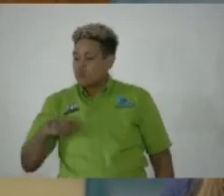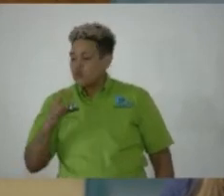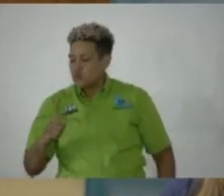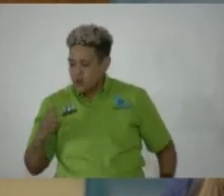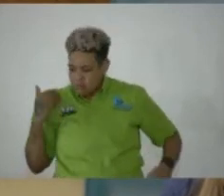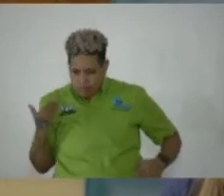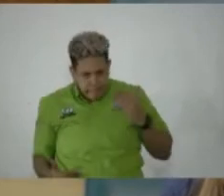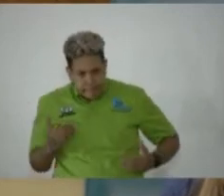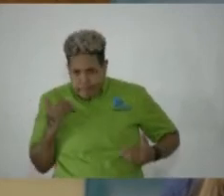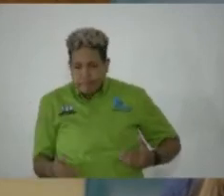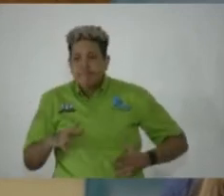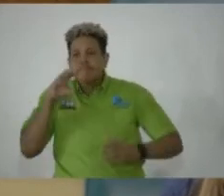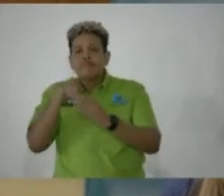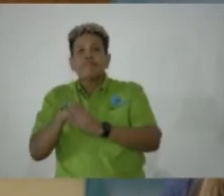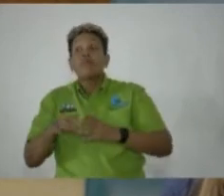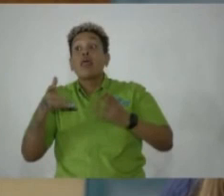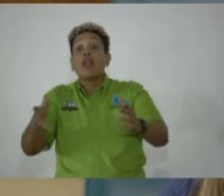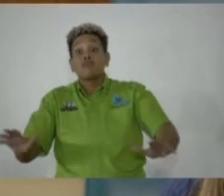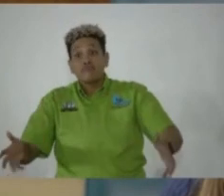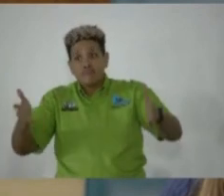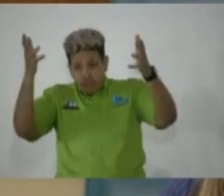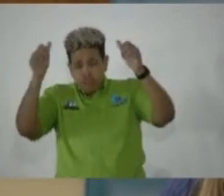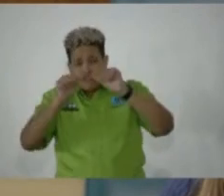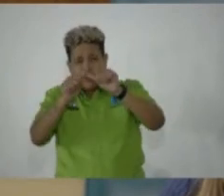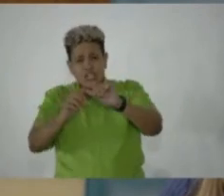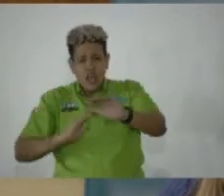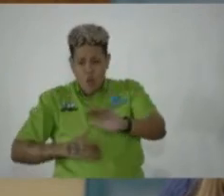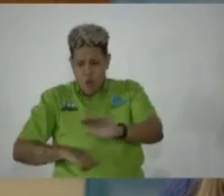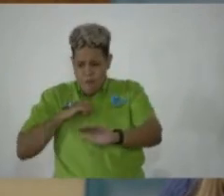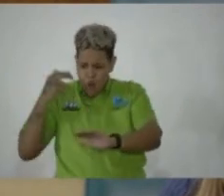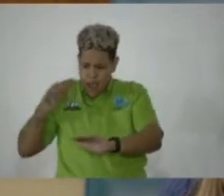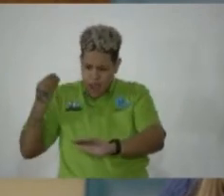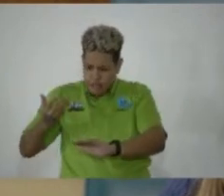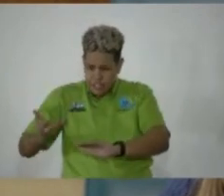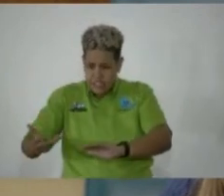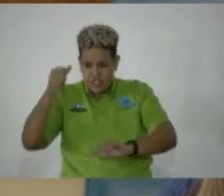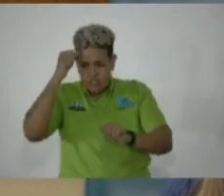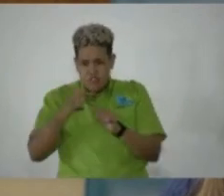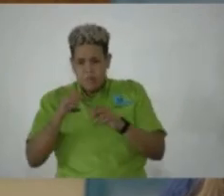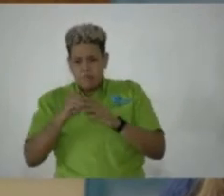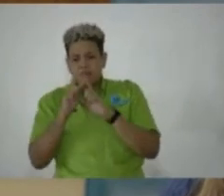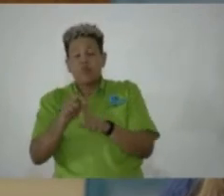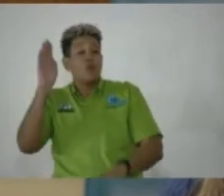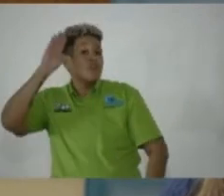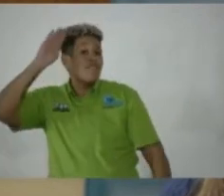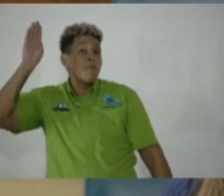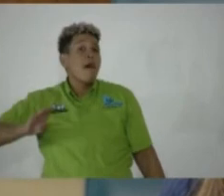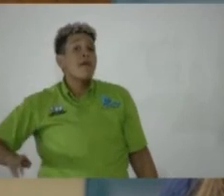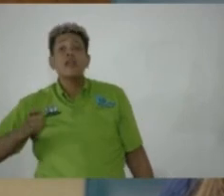forward to play our part in sustaining our proud heritage, remembering in the words of Bob Marley,